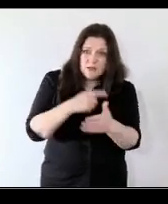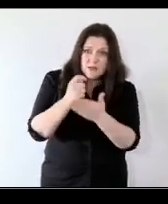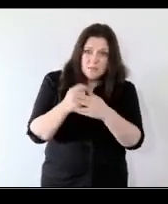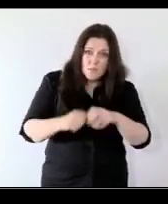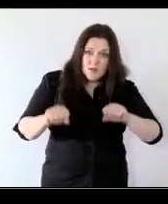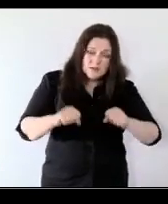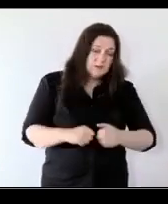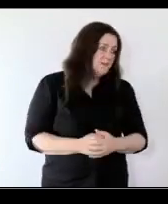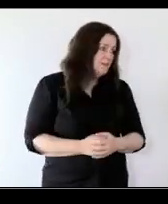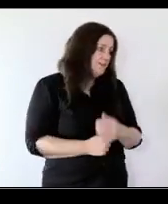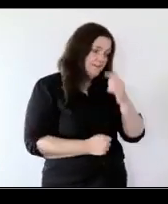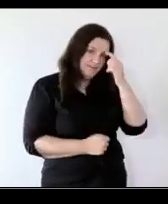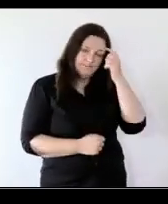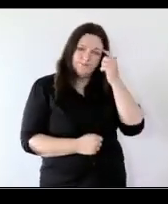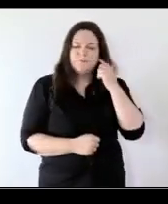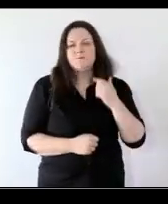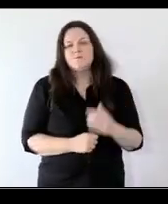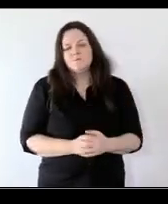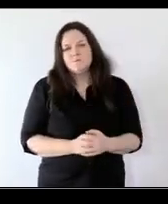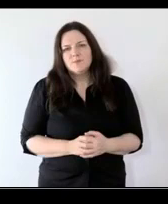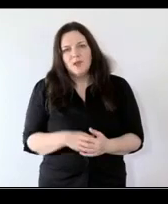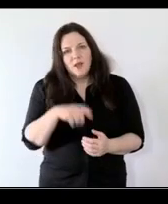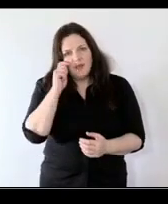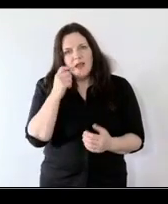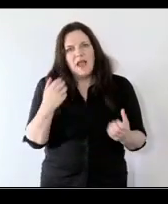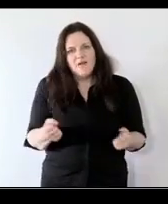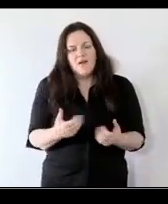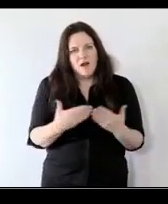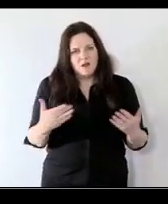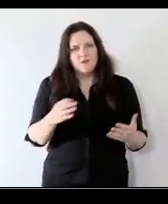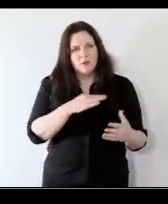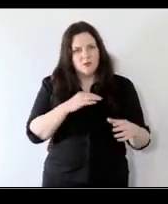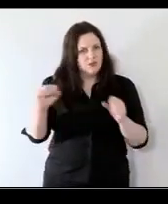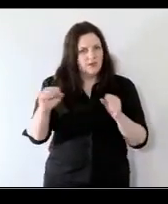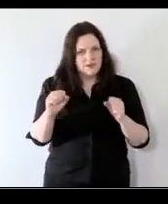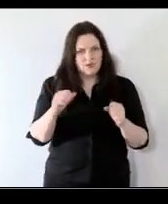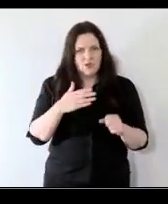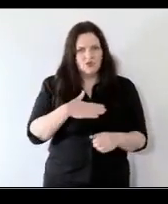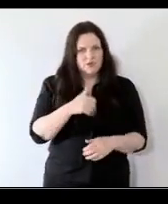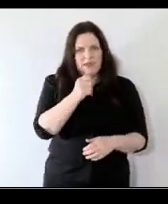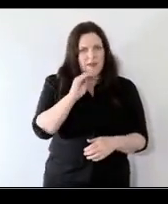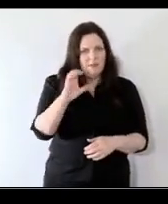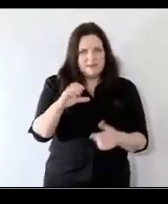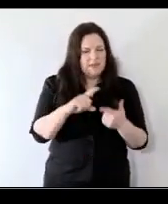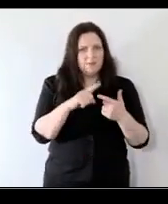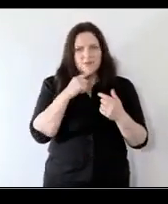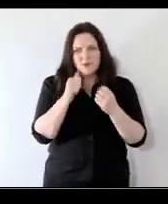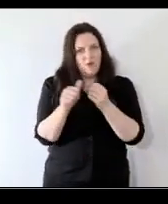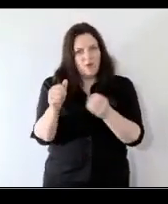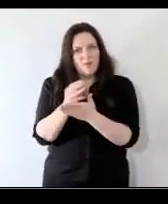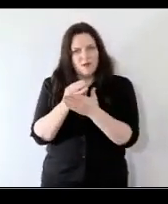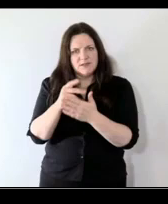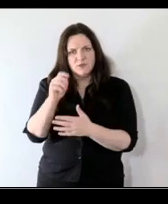work happening as well to look at you know there are a number of really good services not just across abc other tusla and